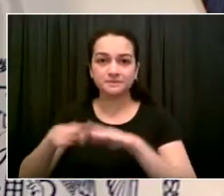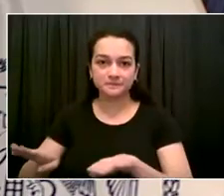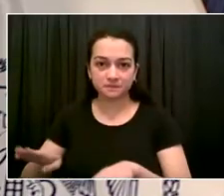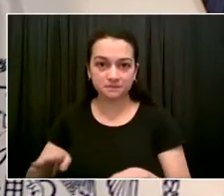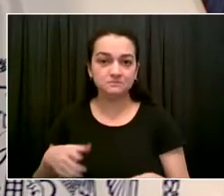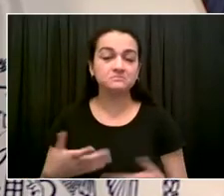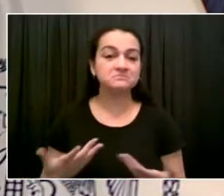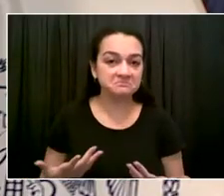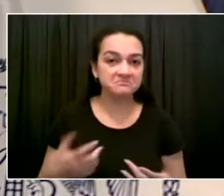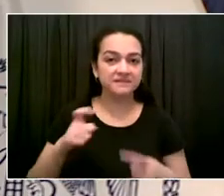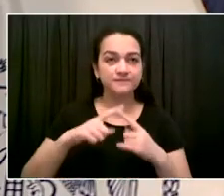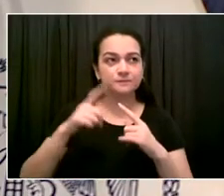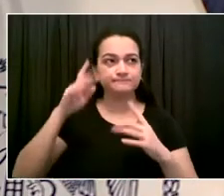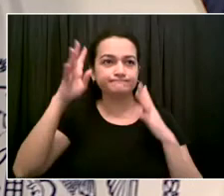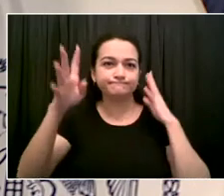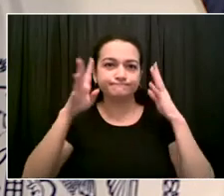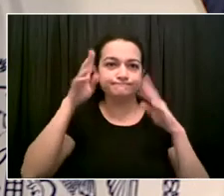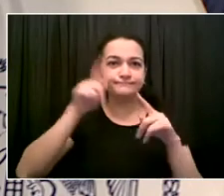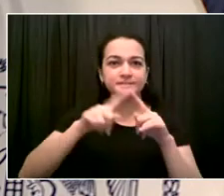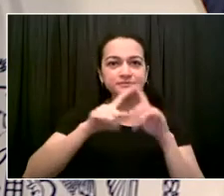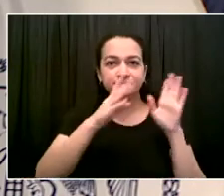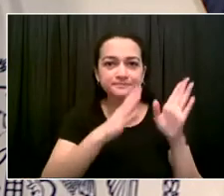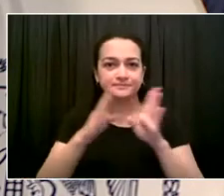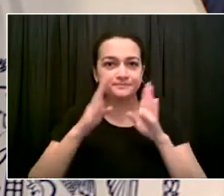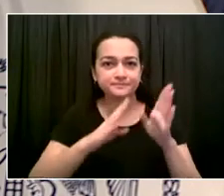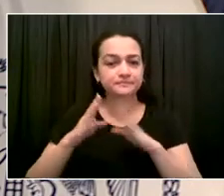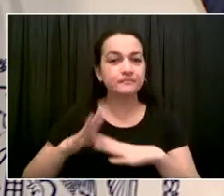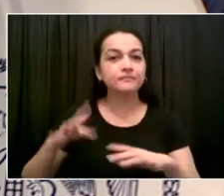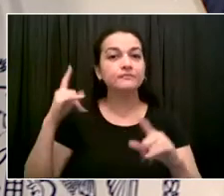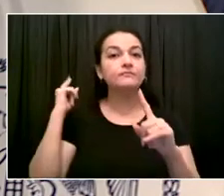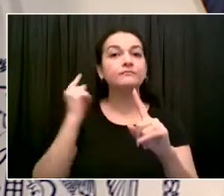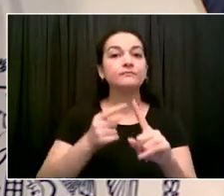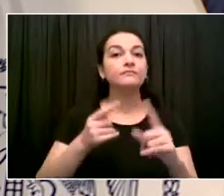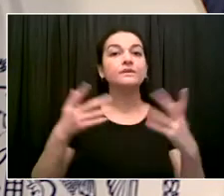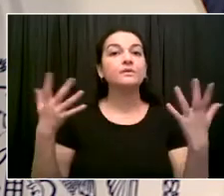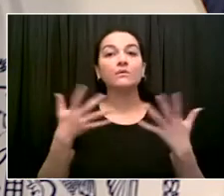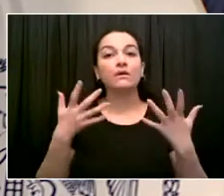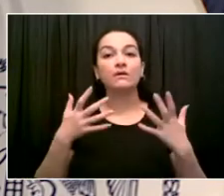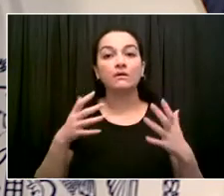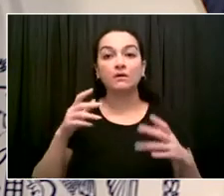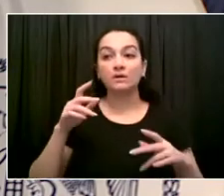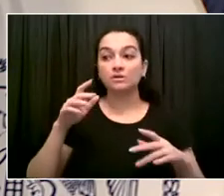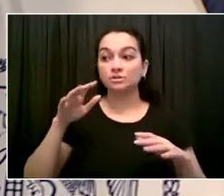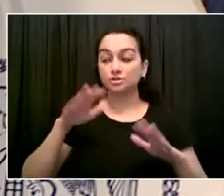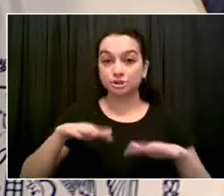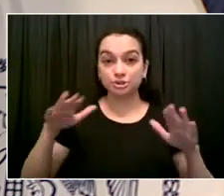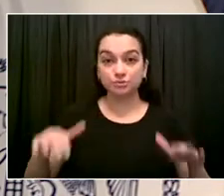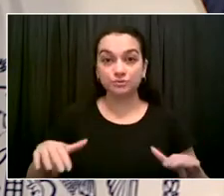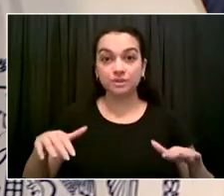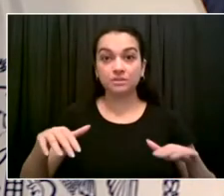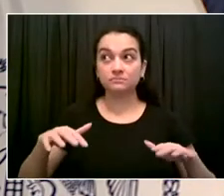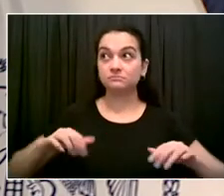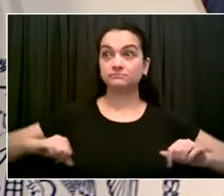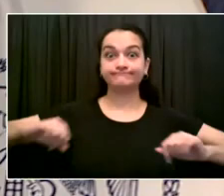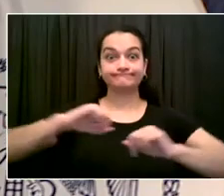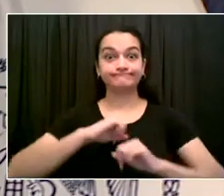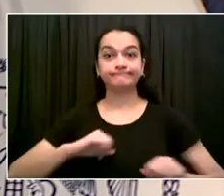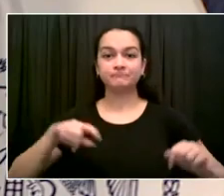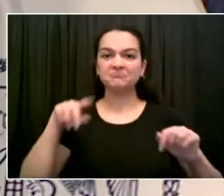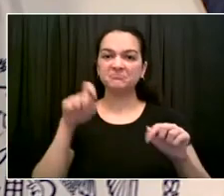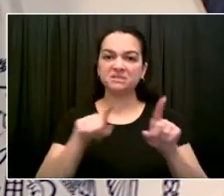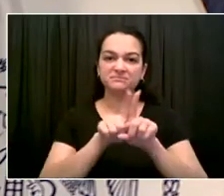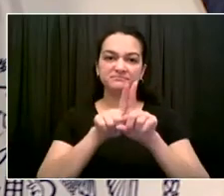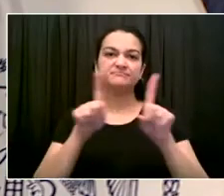the message to all schools is use space, use whatever space you need in different ways to make sure we can provide the right kind of